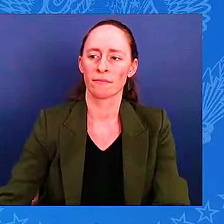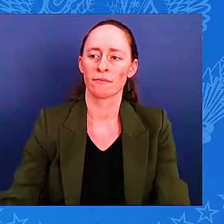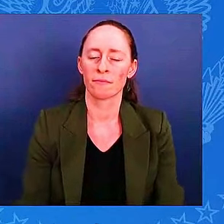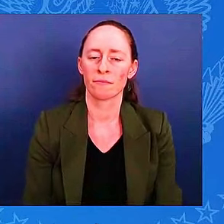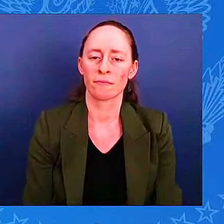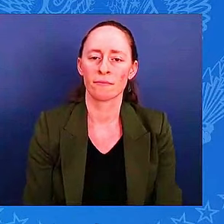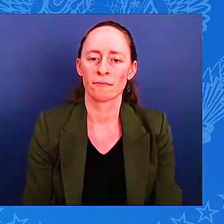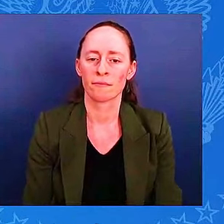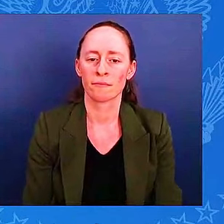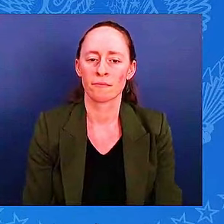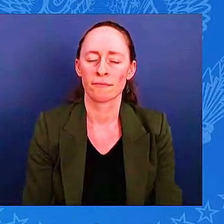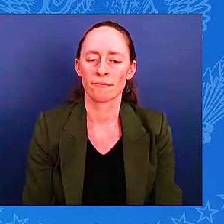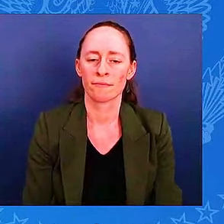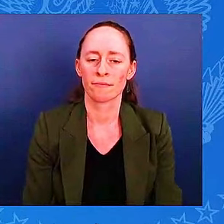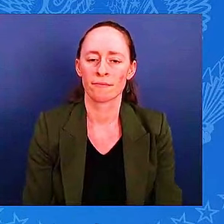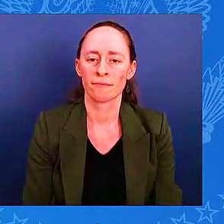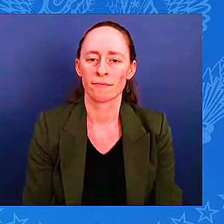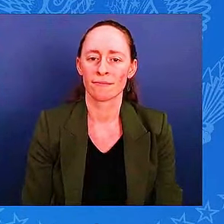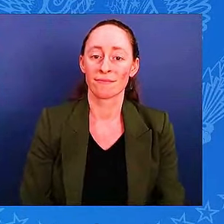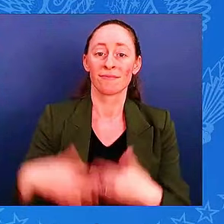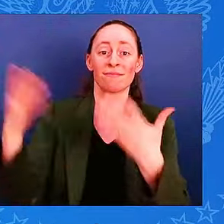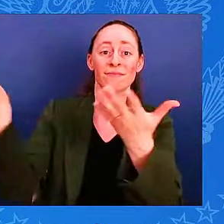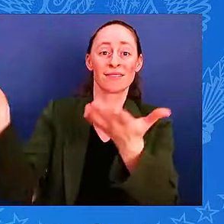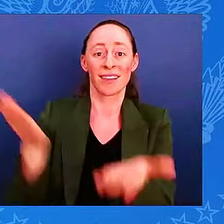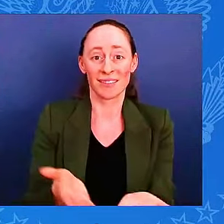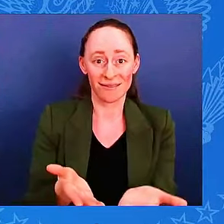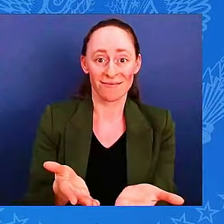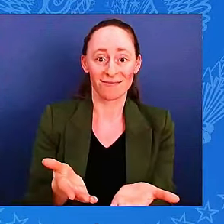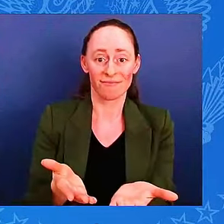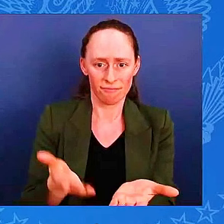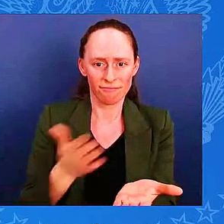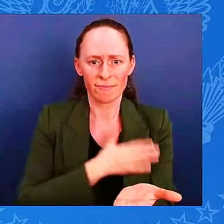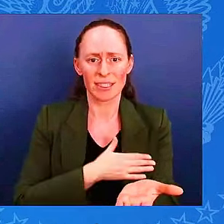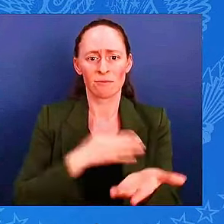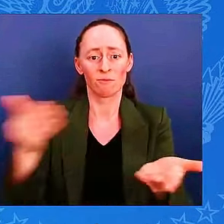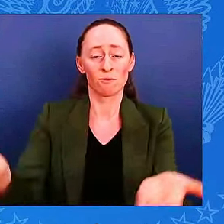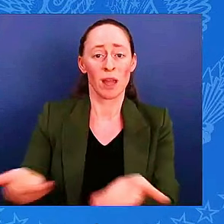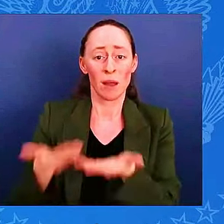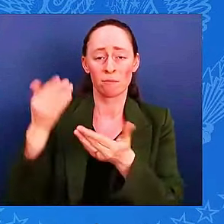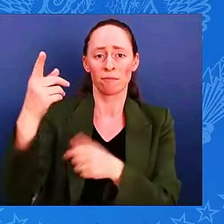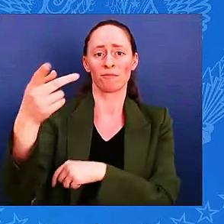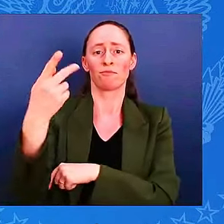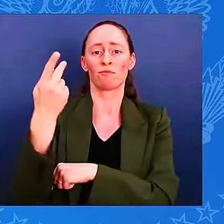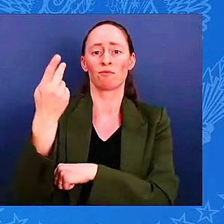Distinguished guests, please welcome the Prime Minister of the Italian Republic.